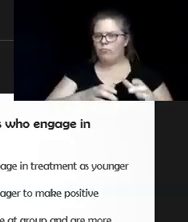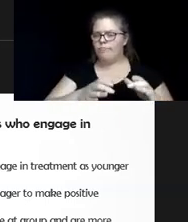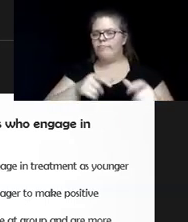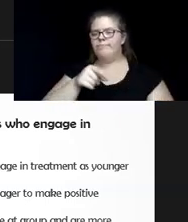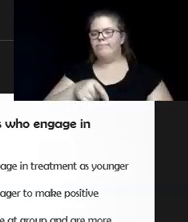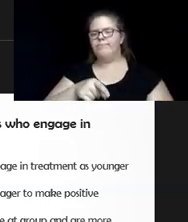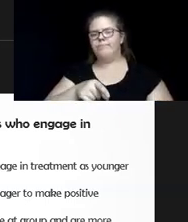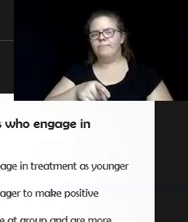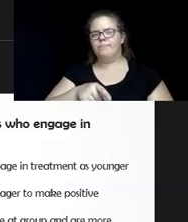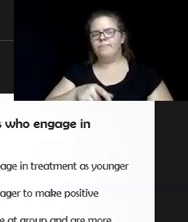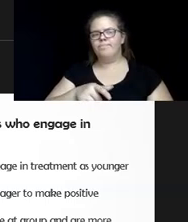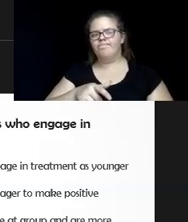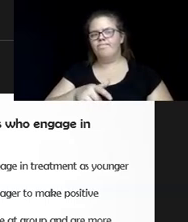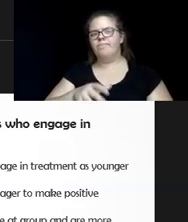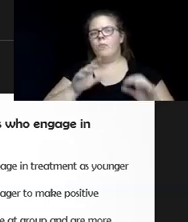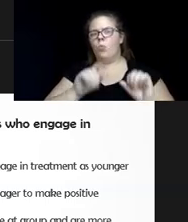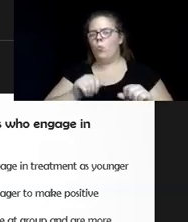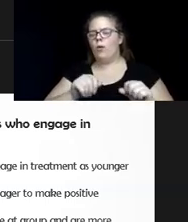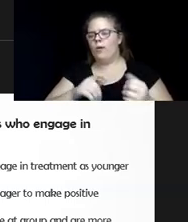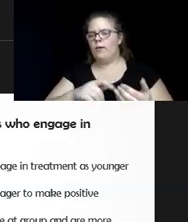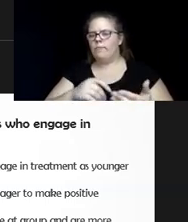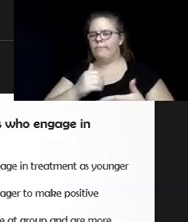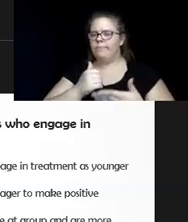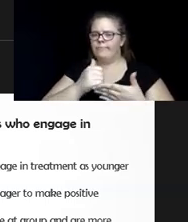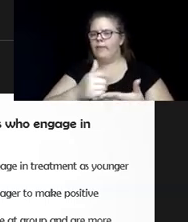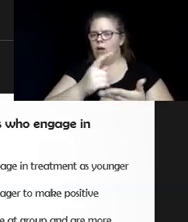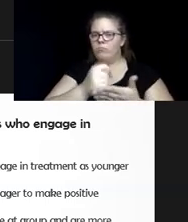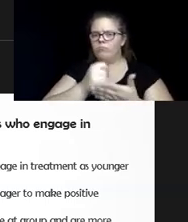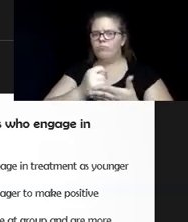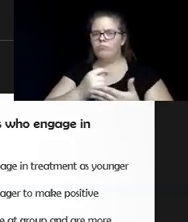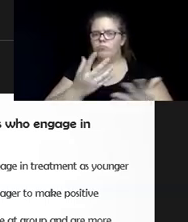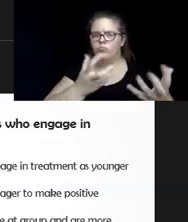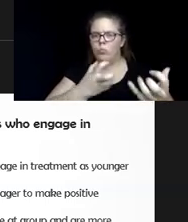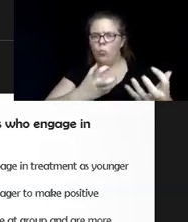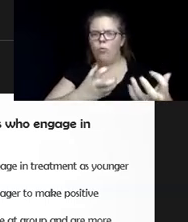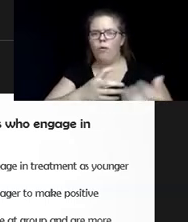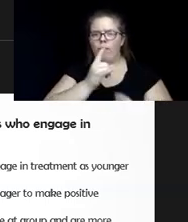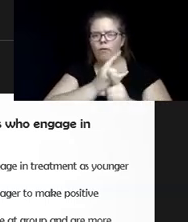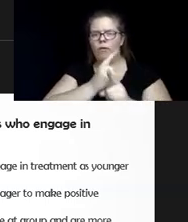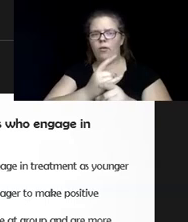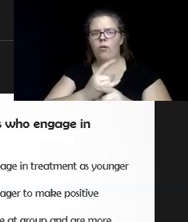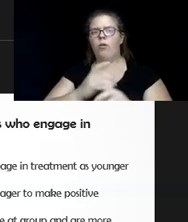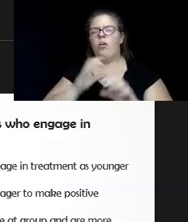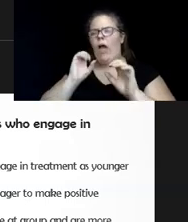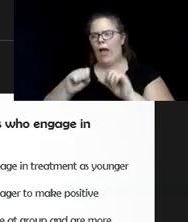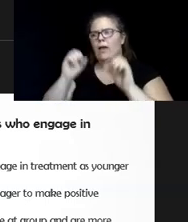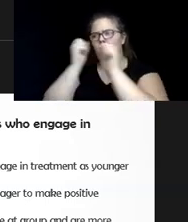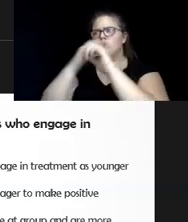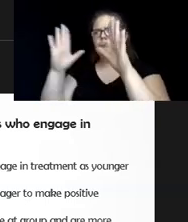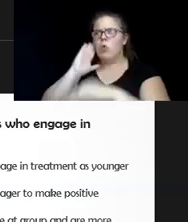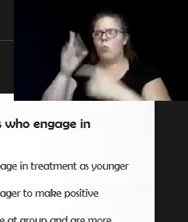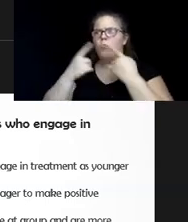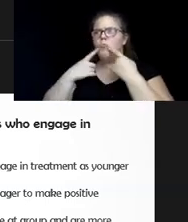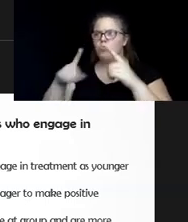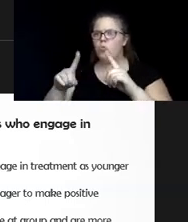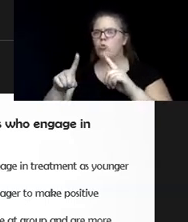things like cravings for alcohol. I can imagine that it will work. I'm talking about naltrexone,